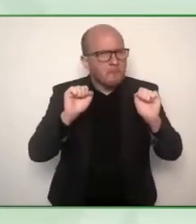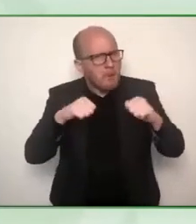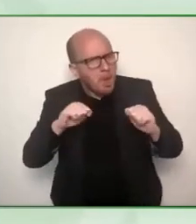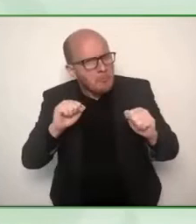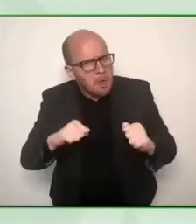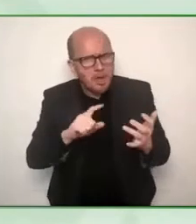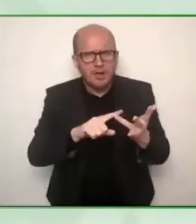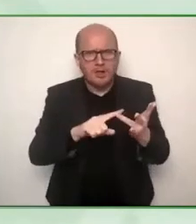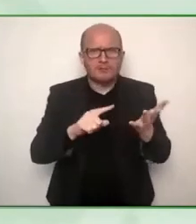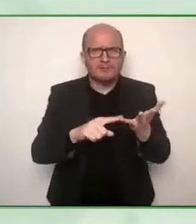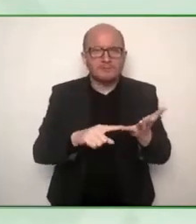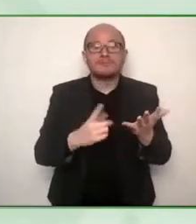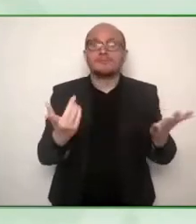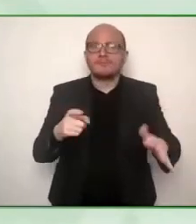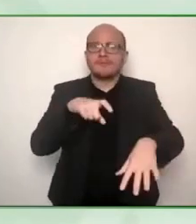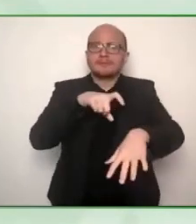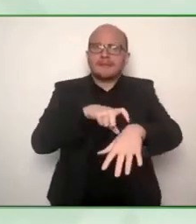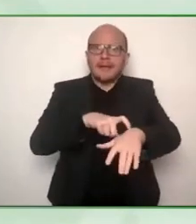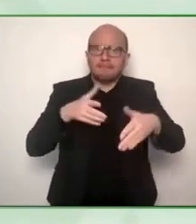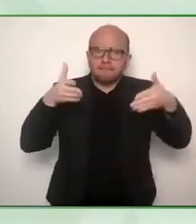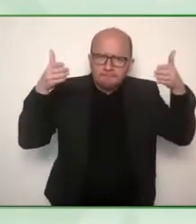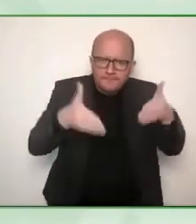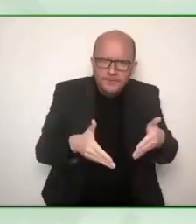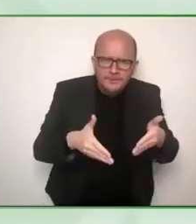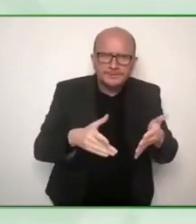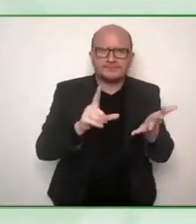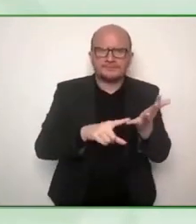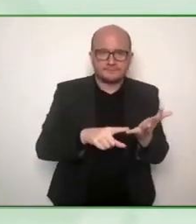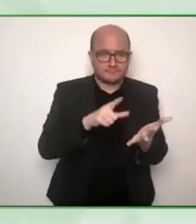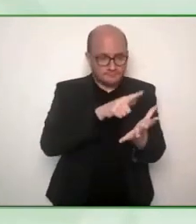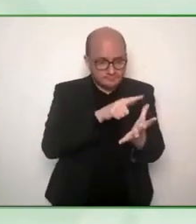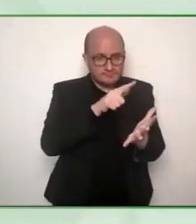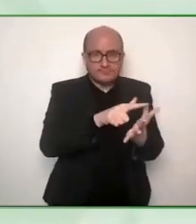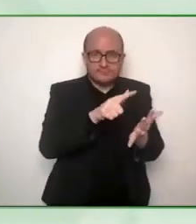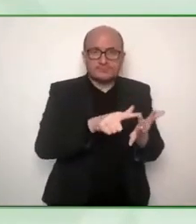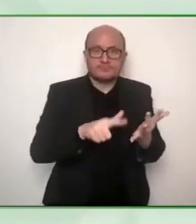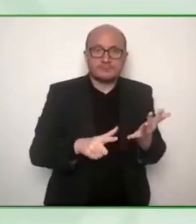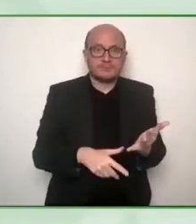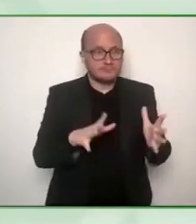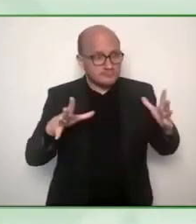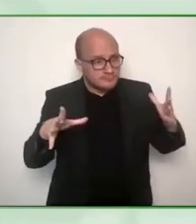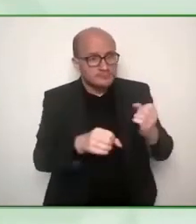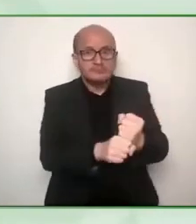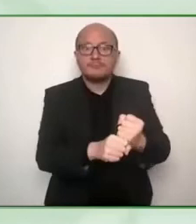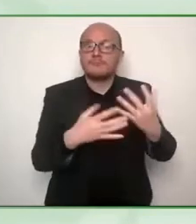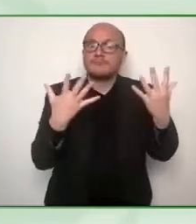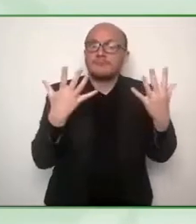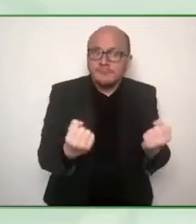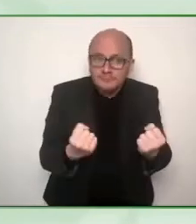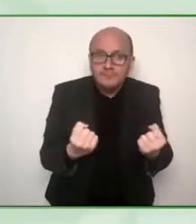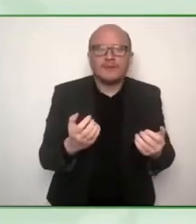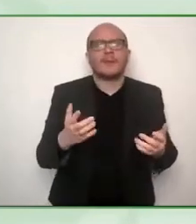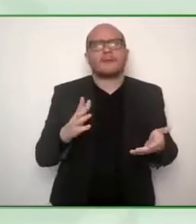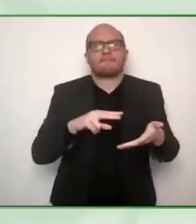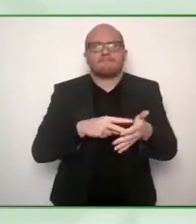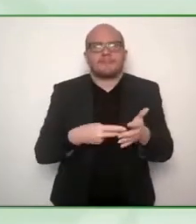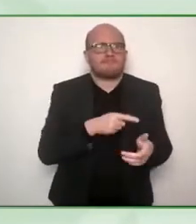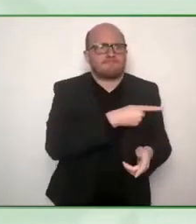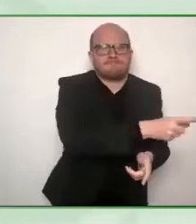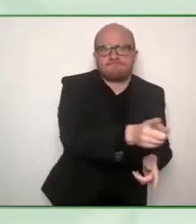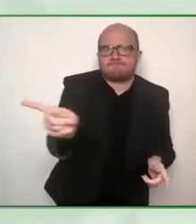people will put in their money they will partner with us and they will really lock arms to create a better future for everyone.